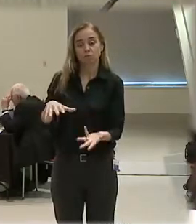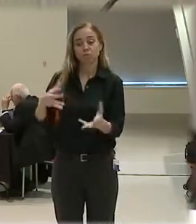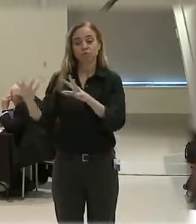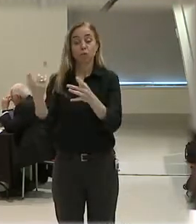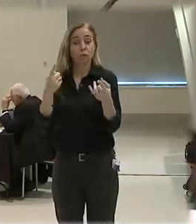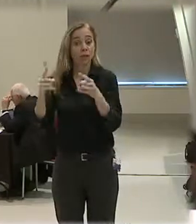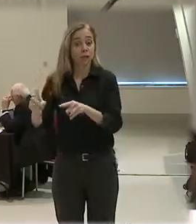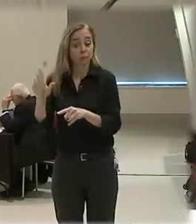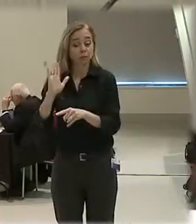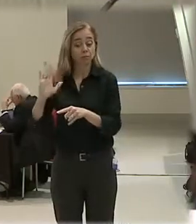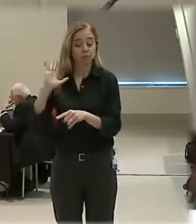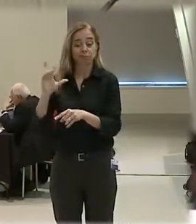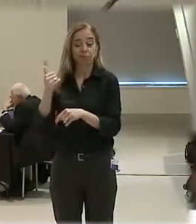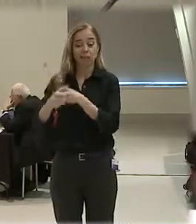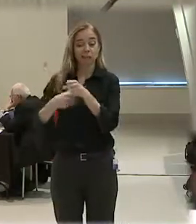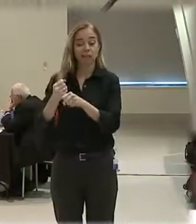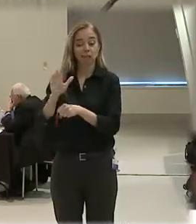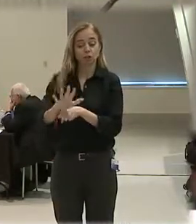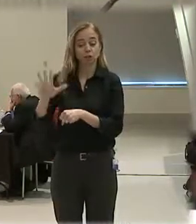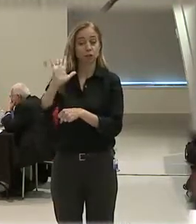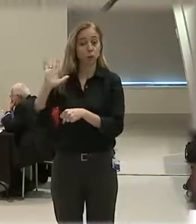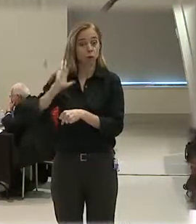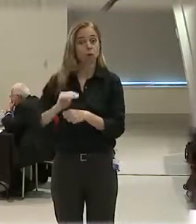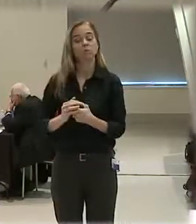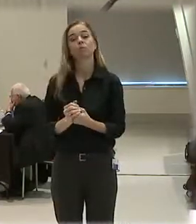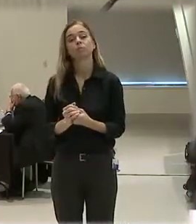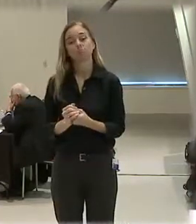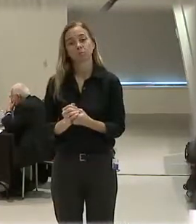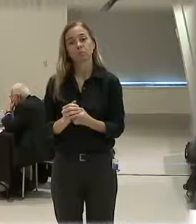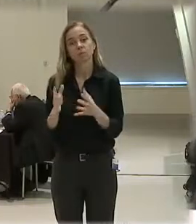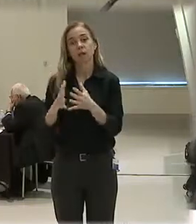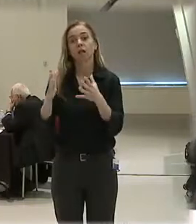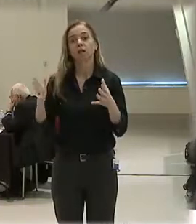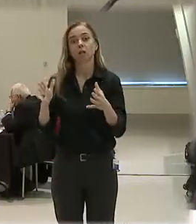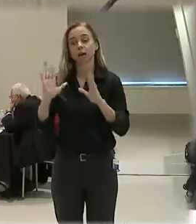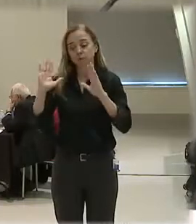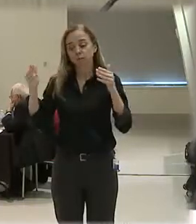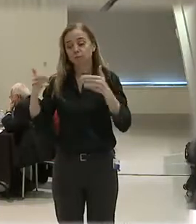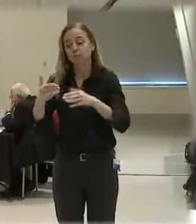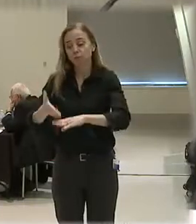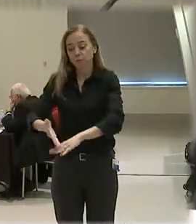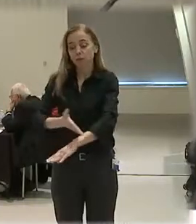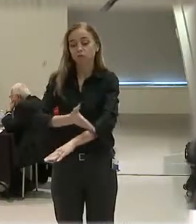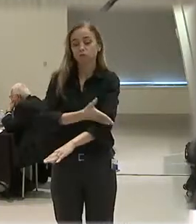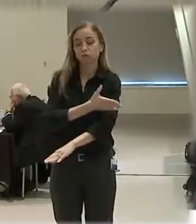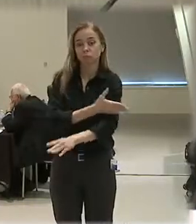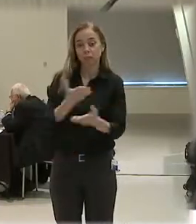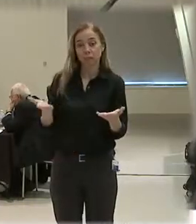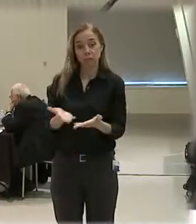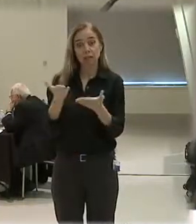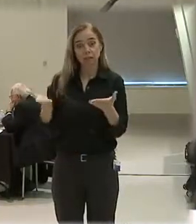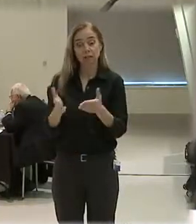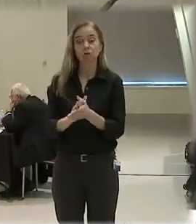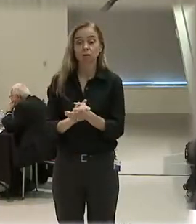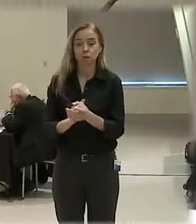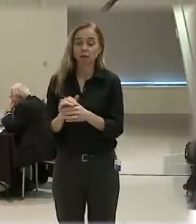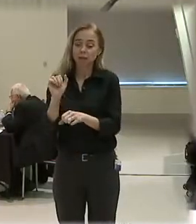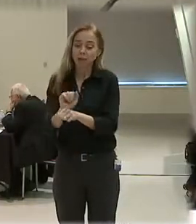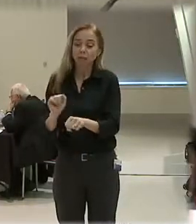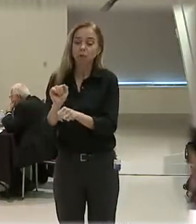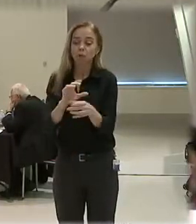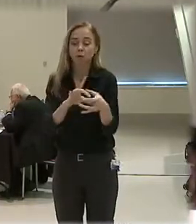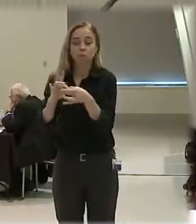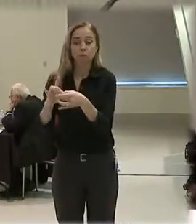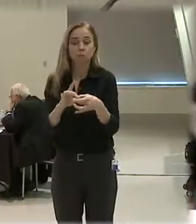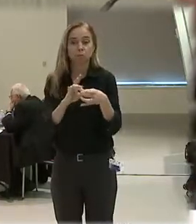happened a decade or so ago. They get a lot of attention for the strides that they've made here in Cincinnati, and they've done that by working with